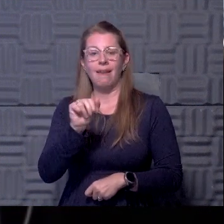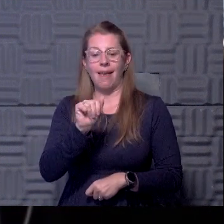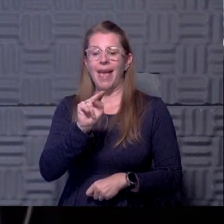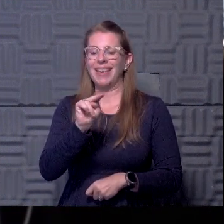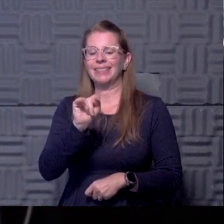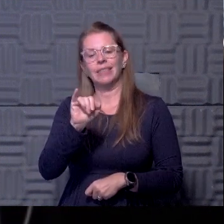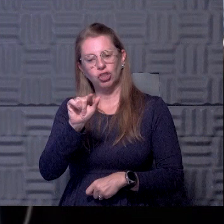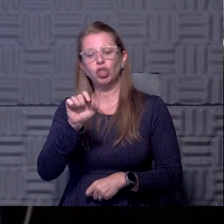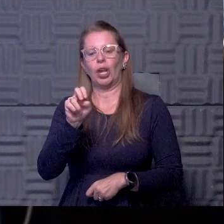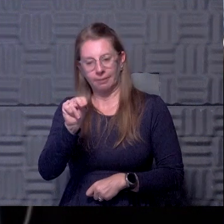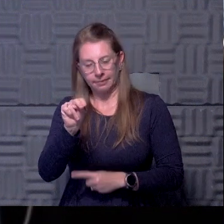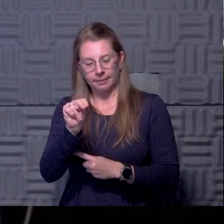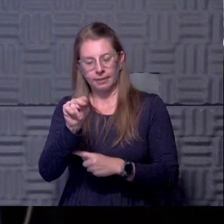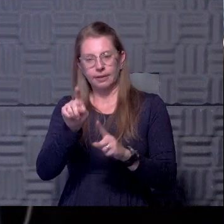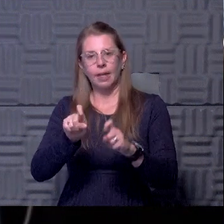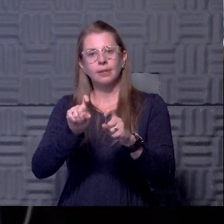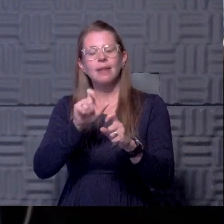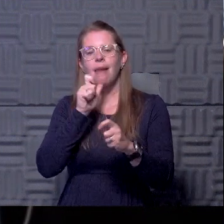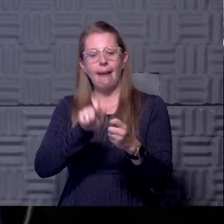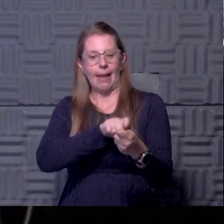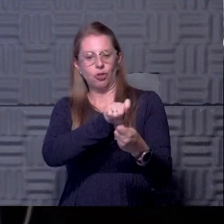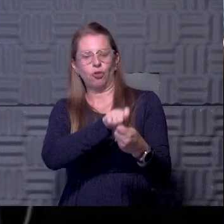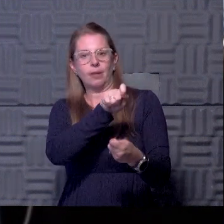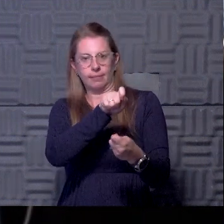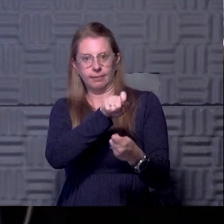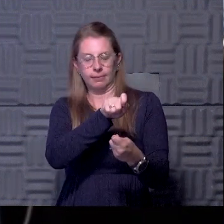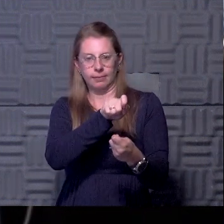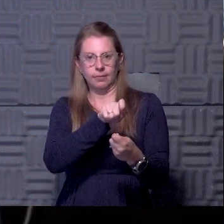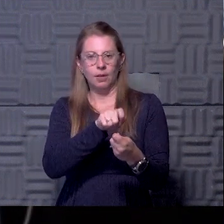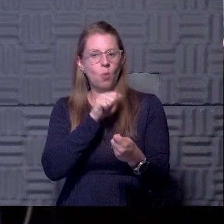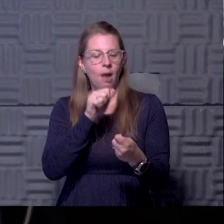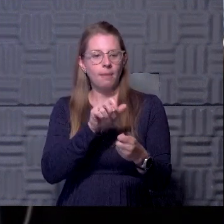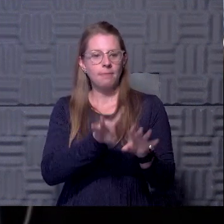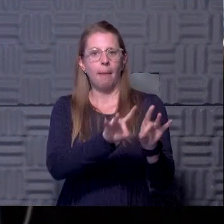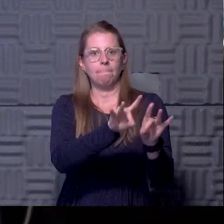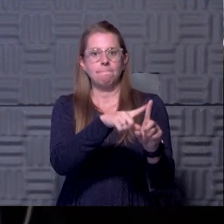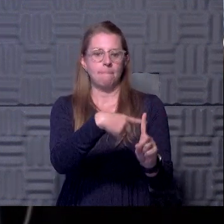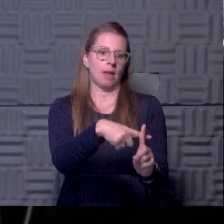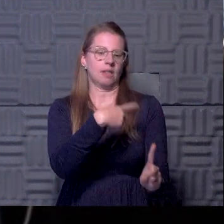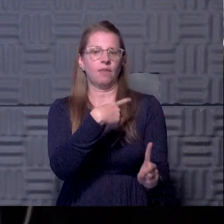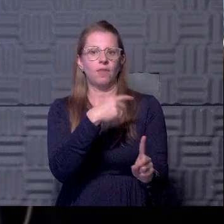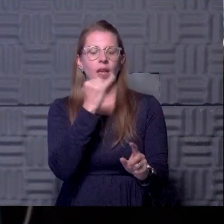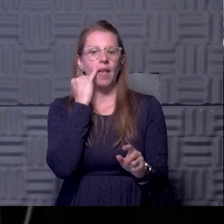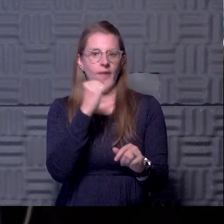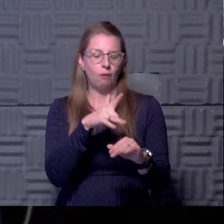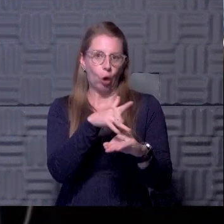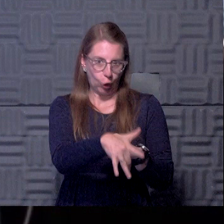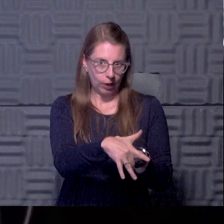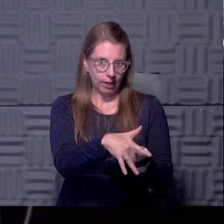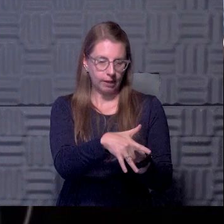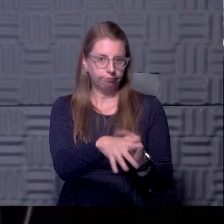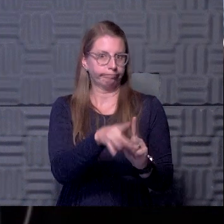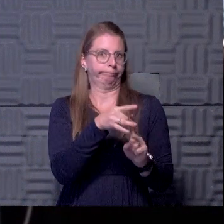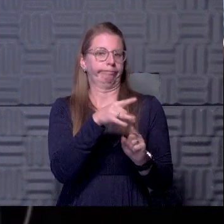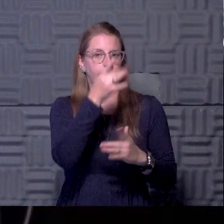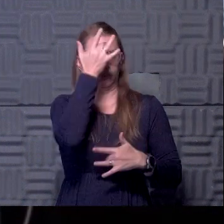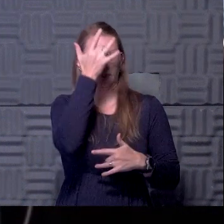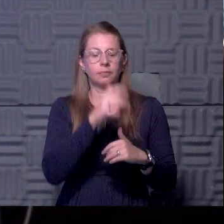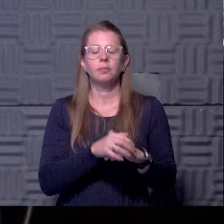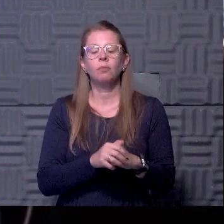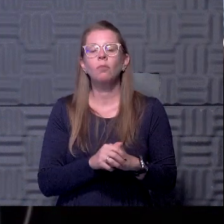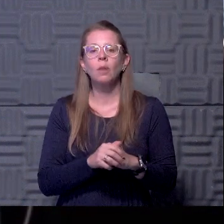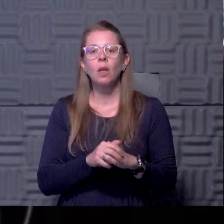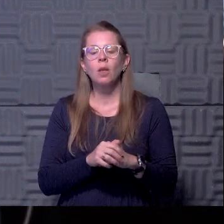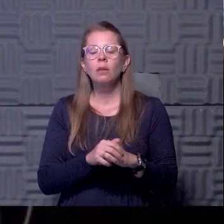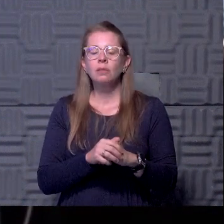tests are also not as accurate. They will not pick you up in the early stages of the, of the infection. And so, you know, it'll